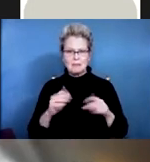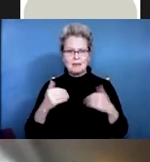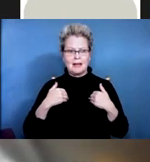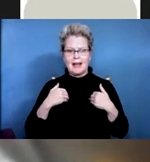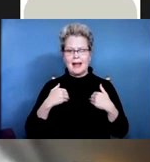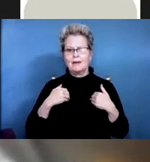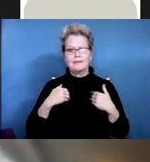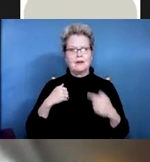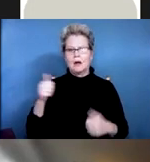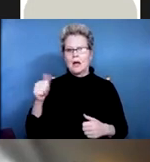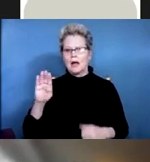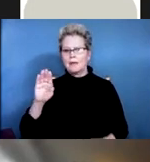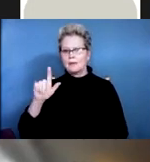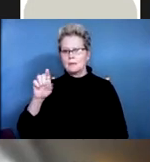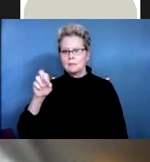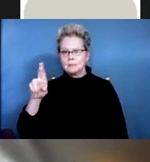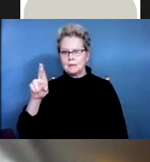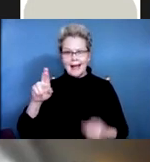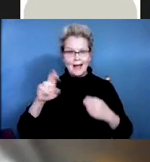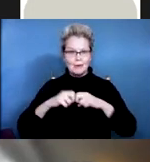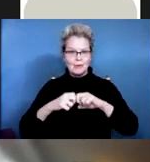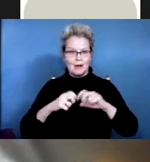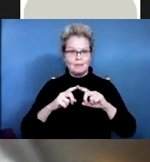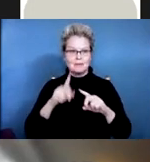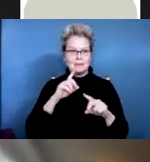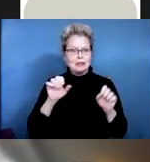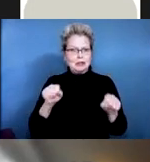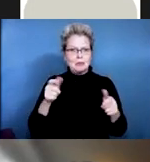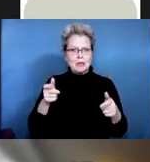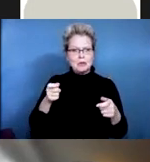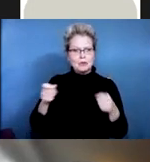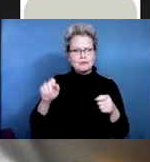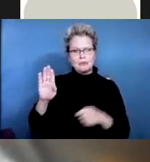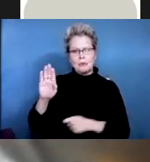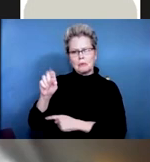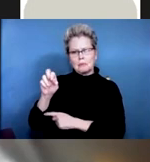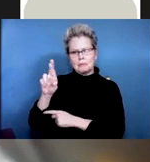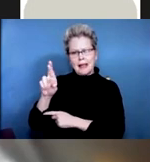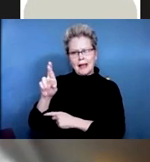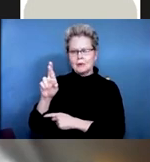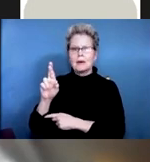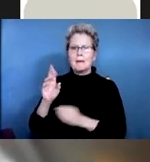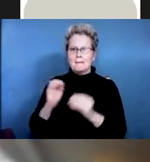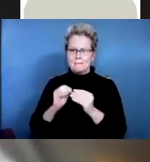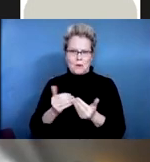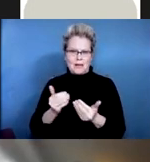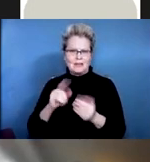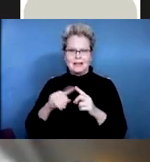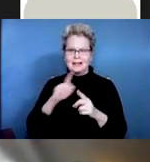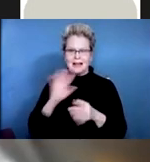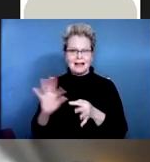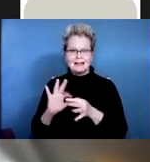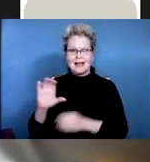but there are many ways to handle bladder. You can use indwelling catheters, you can have external